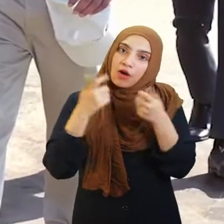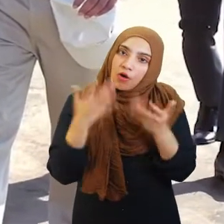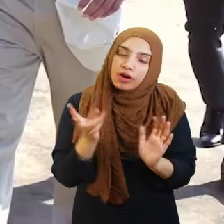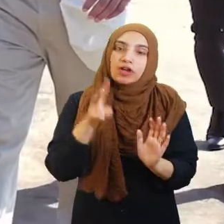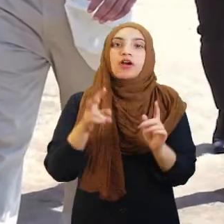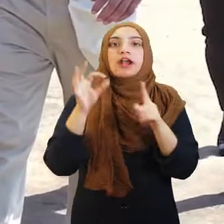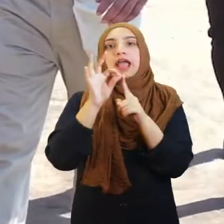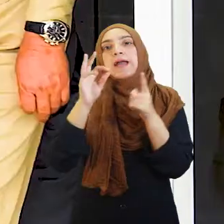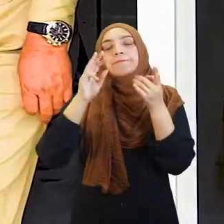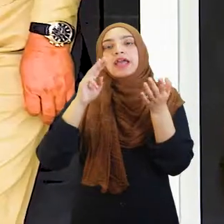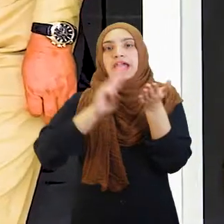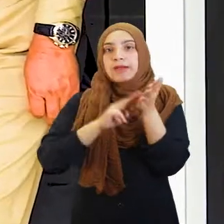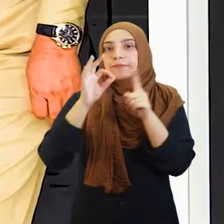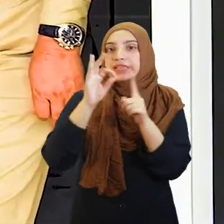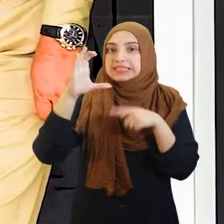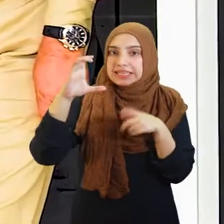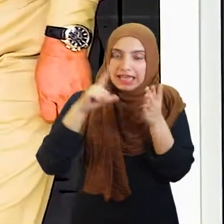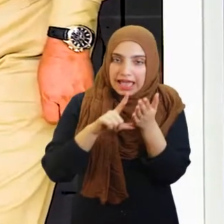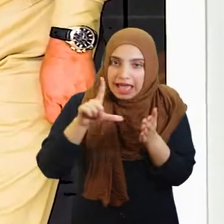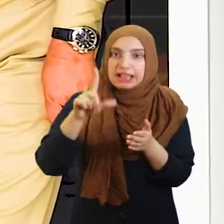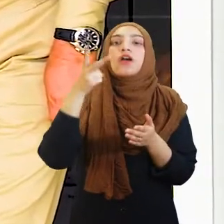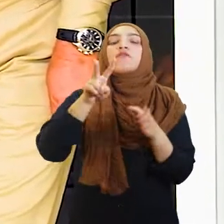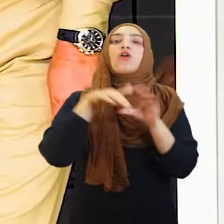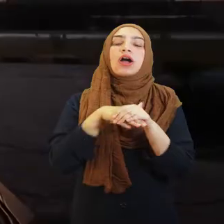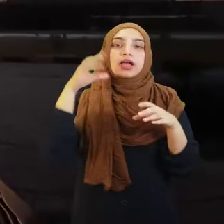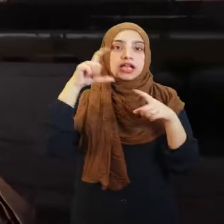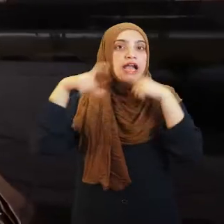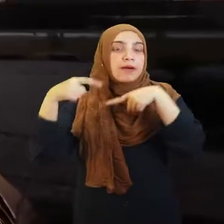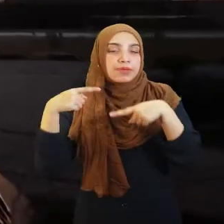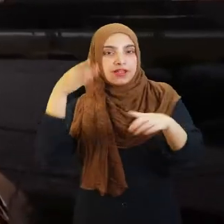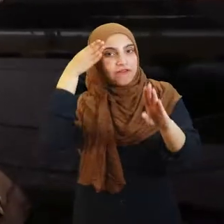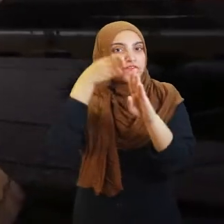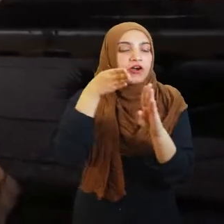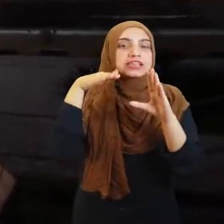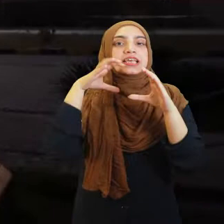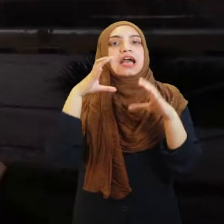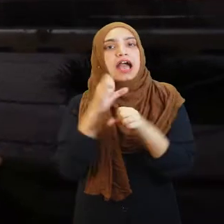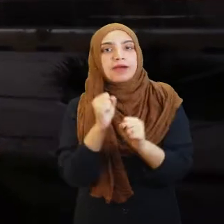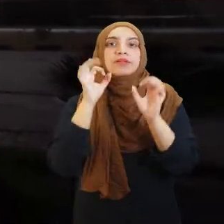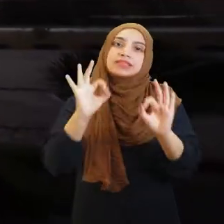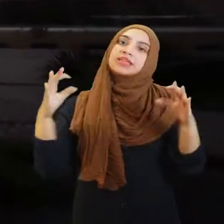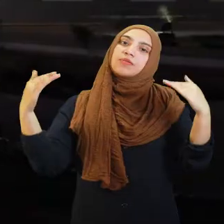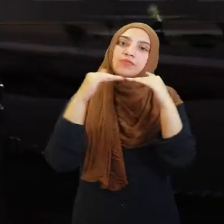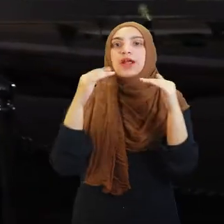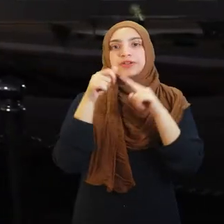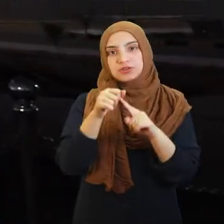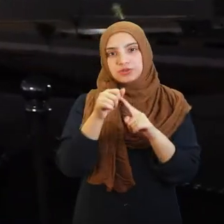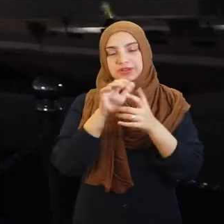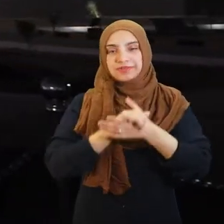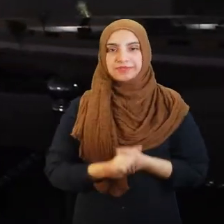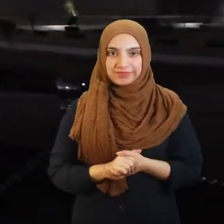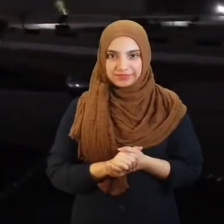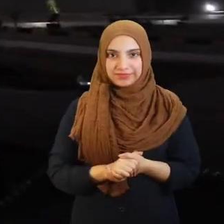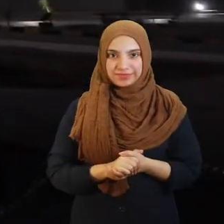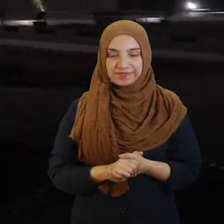established and being managed by MPCL shows companies' determination towards achieving an inclusive society